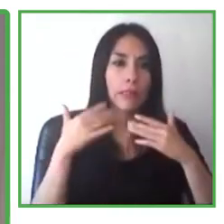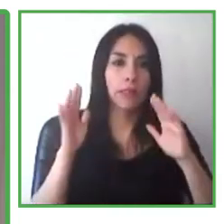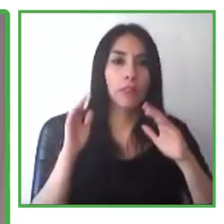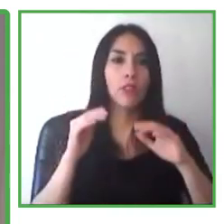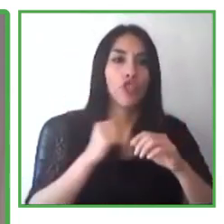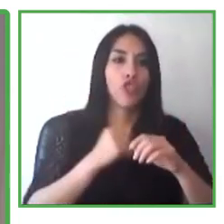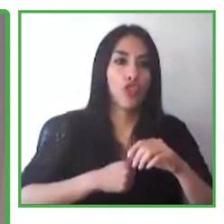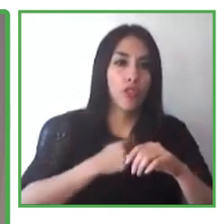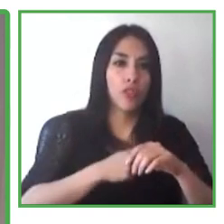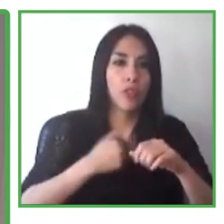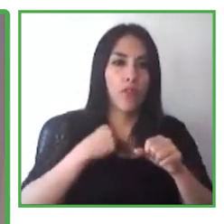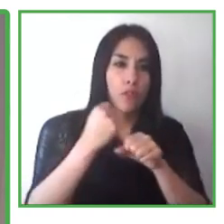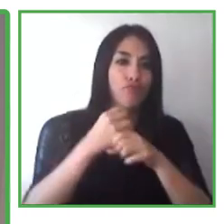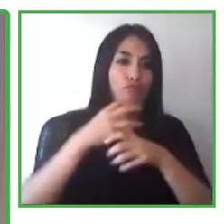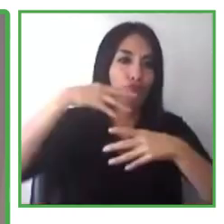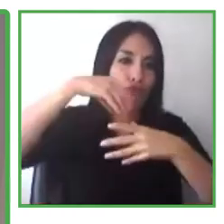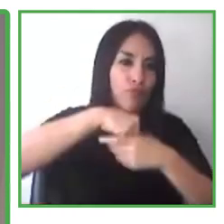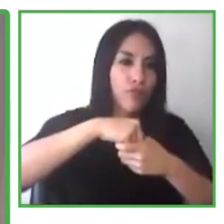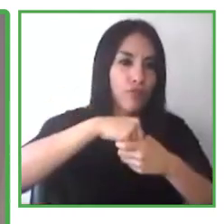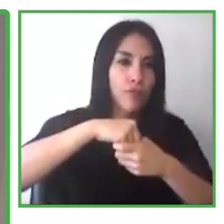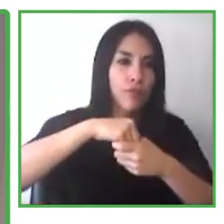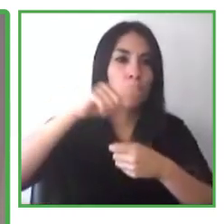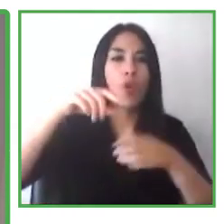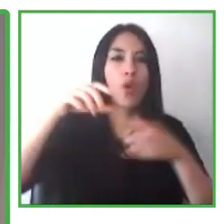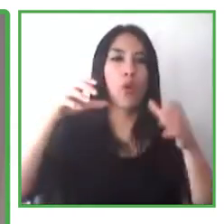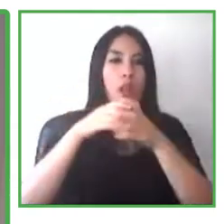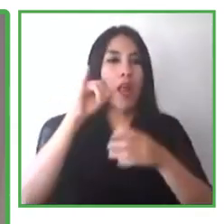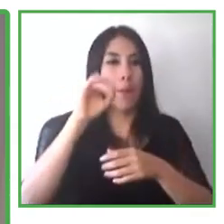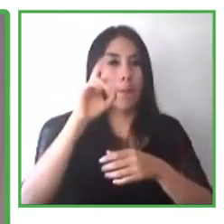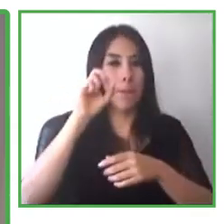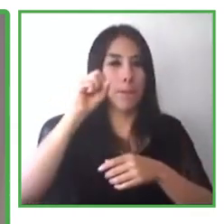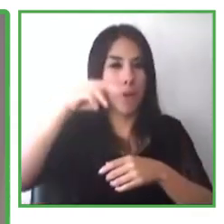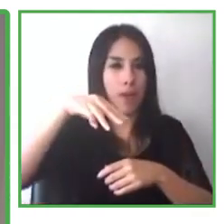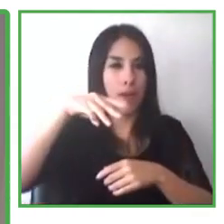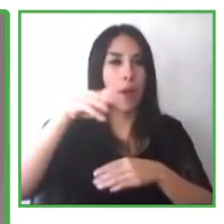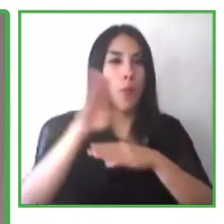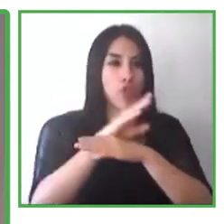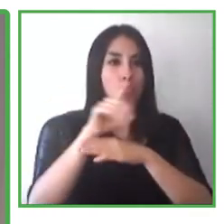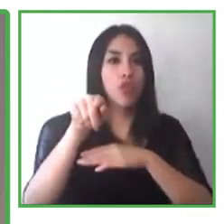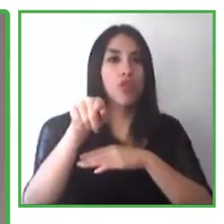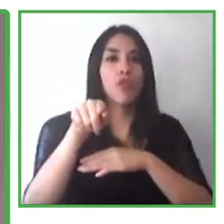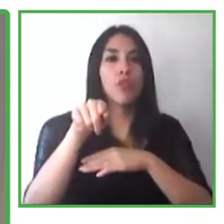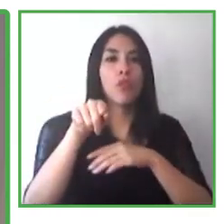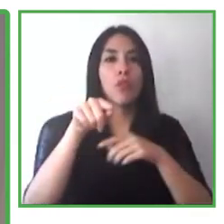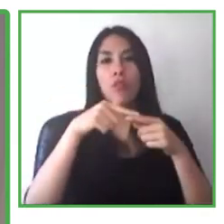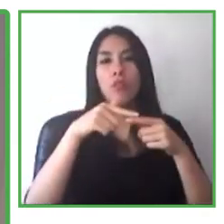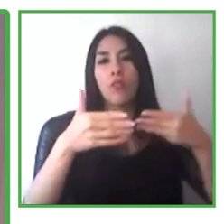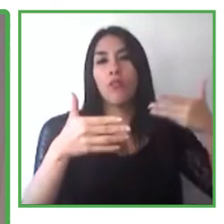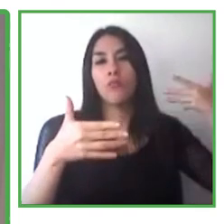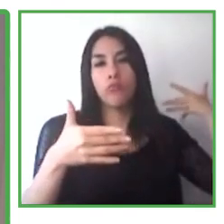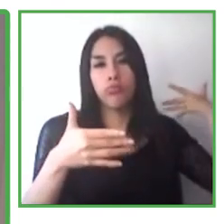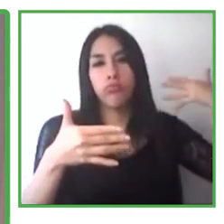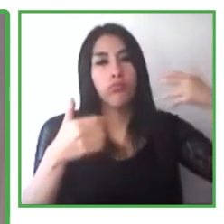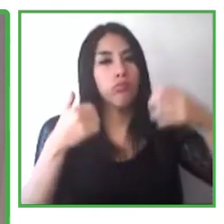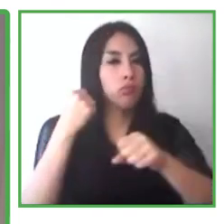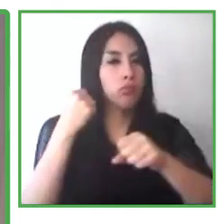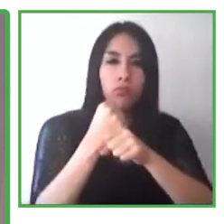but he's had a long and storied career at IBM. And as many of you know, IBM is another